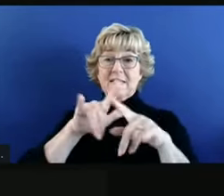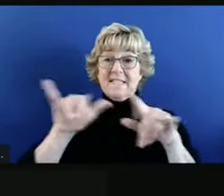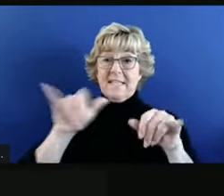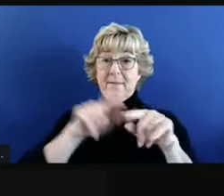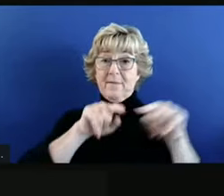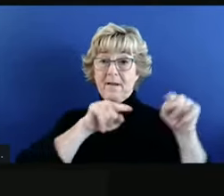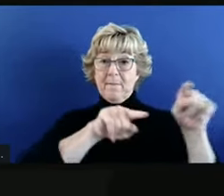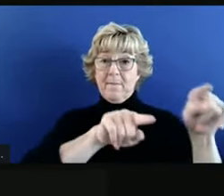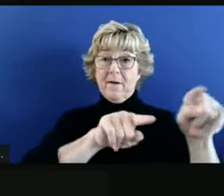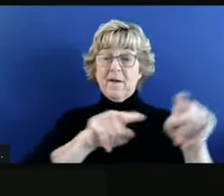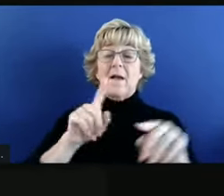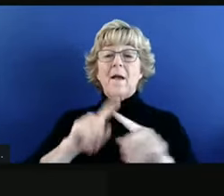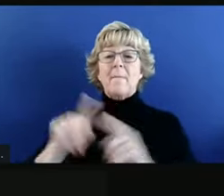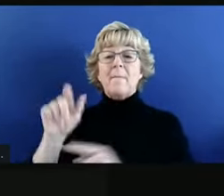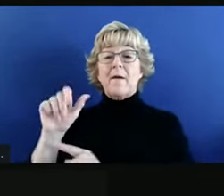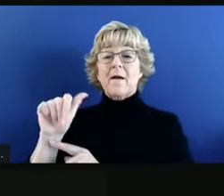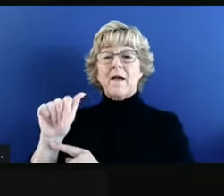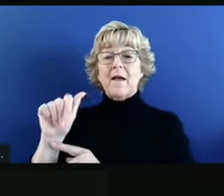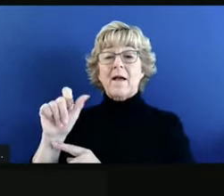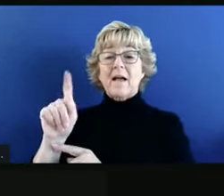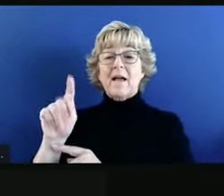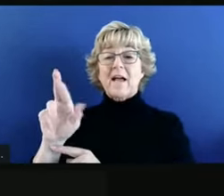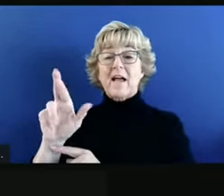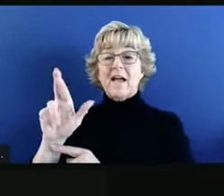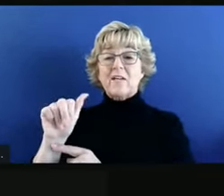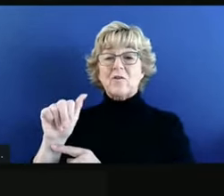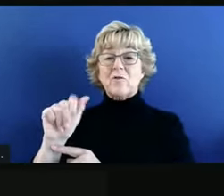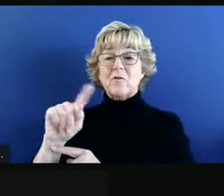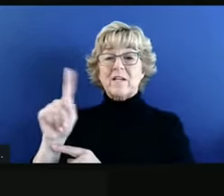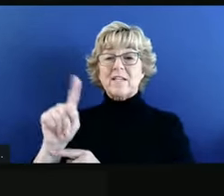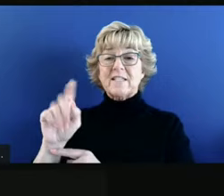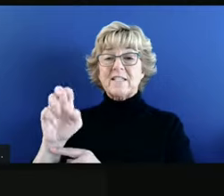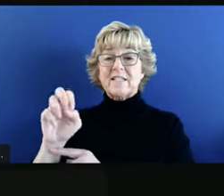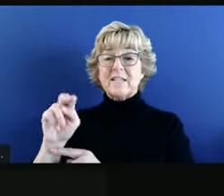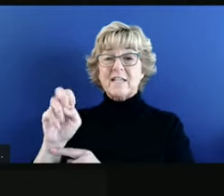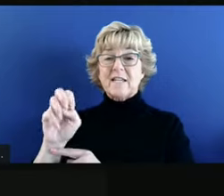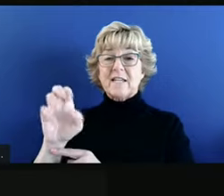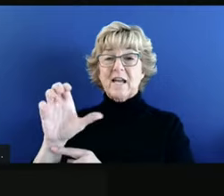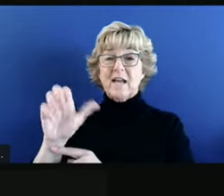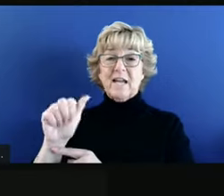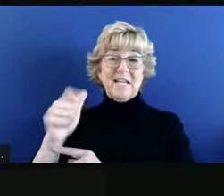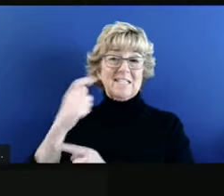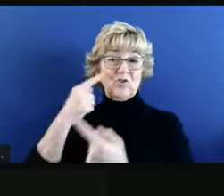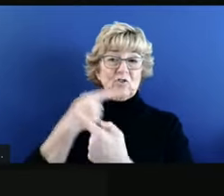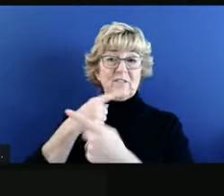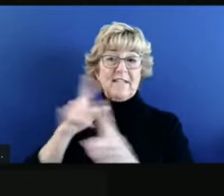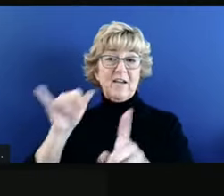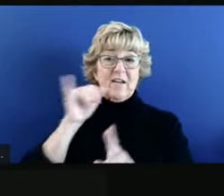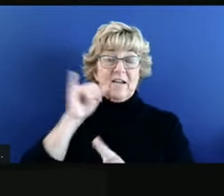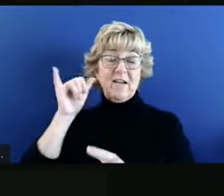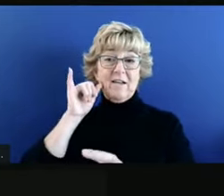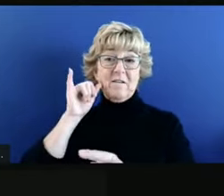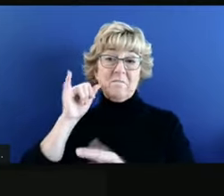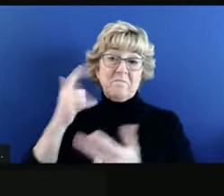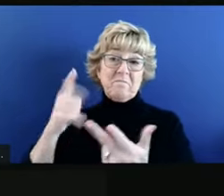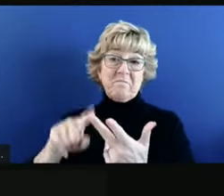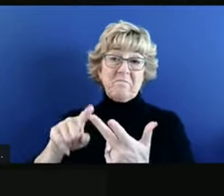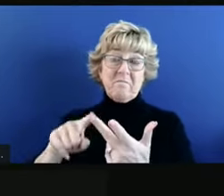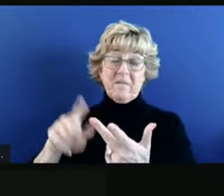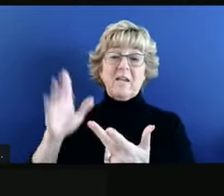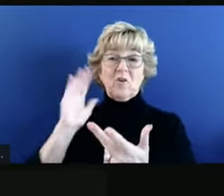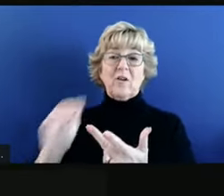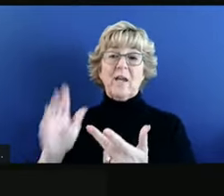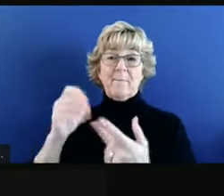let's say, the AstraZeneca vaccination, which was announced just yesterday, to be quite effective as well.